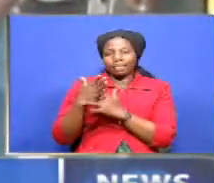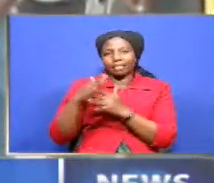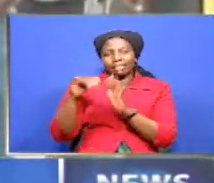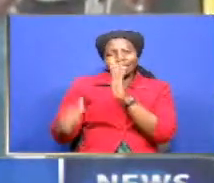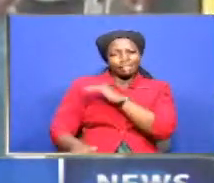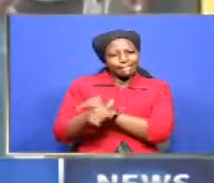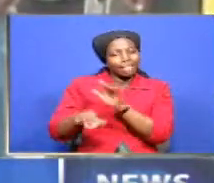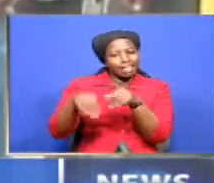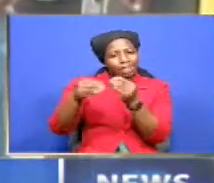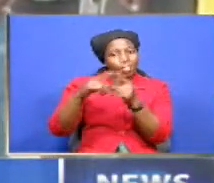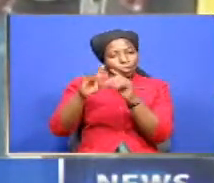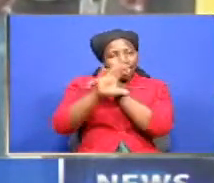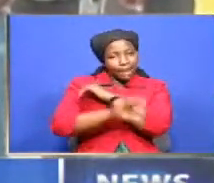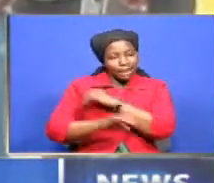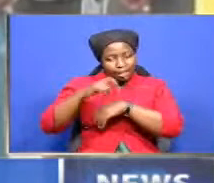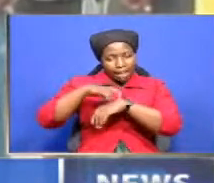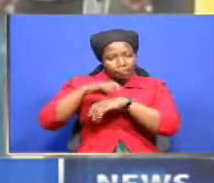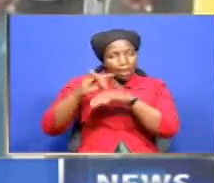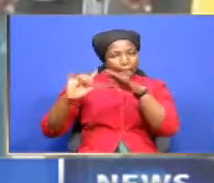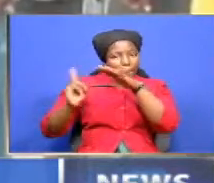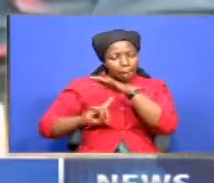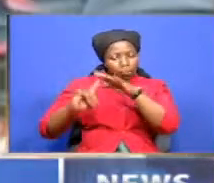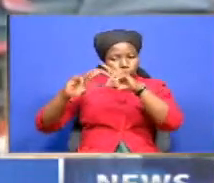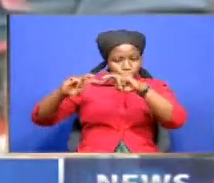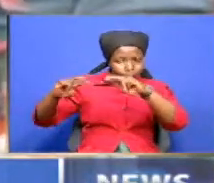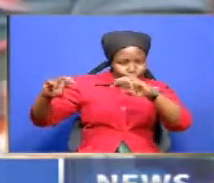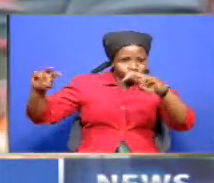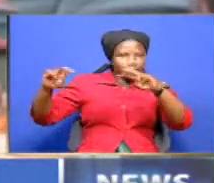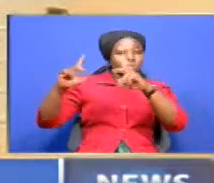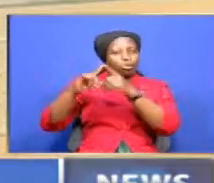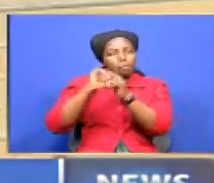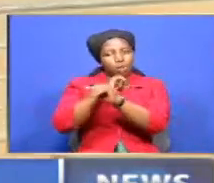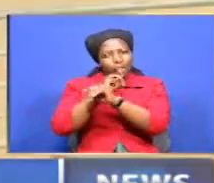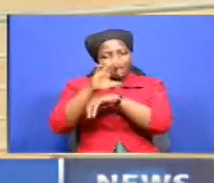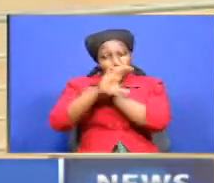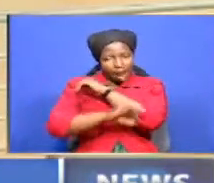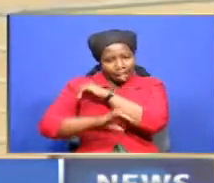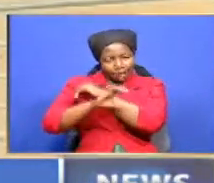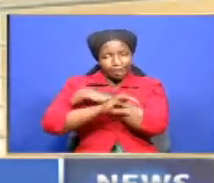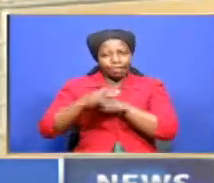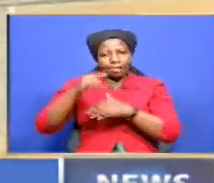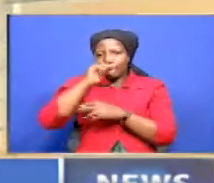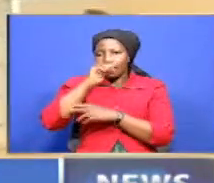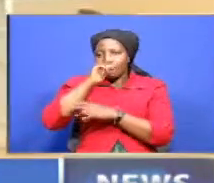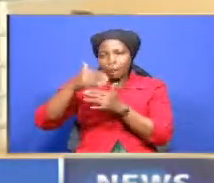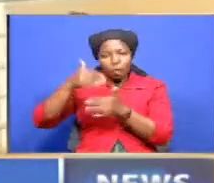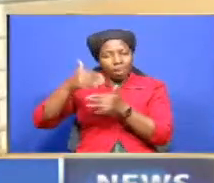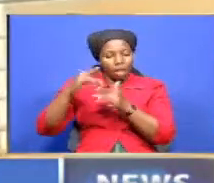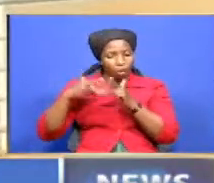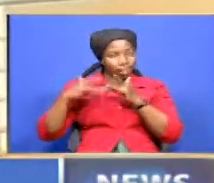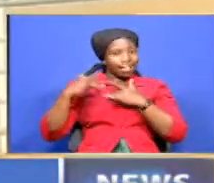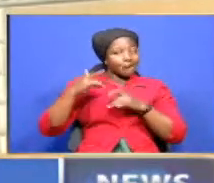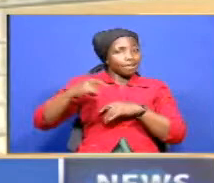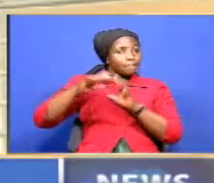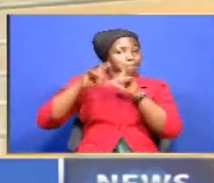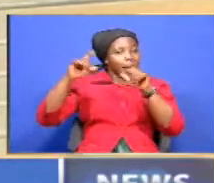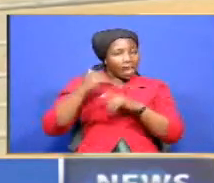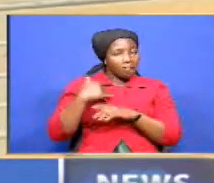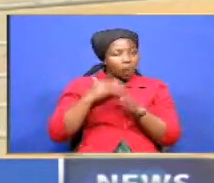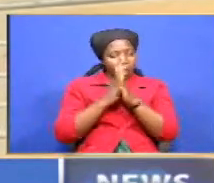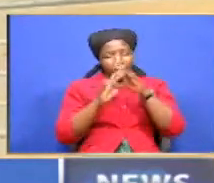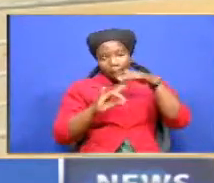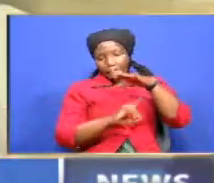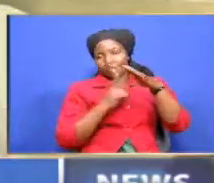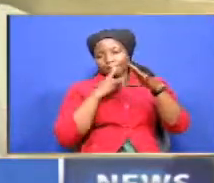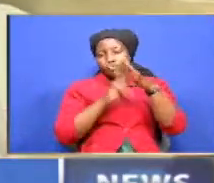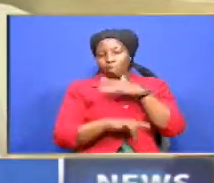and screening in a bid to secure the country. The Tanzanian border continuing to be a cause for concern with the Ministry saying that it